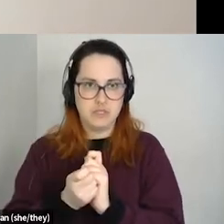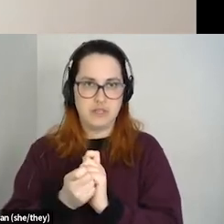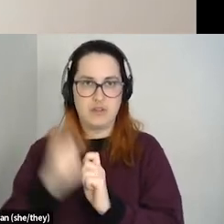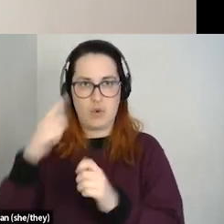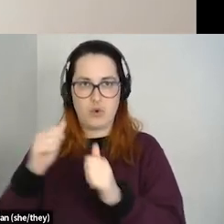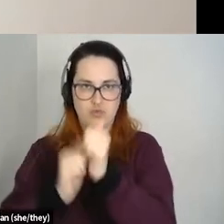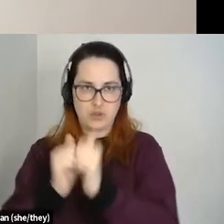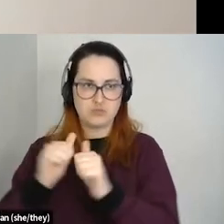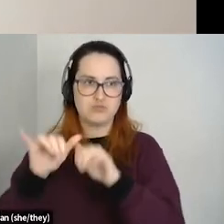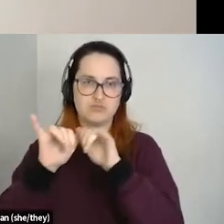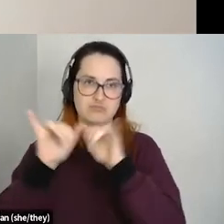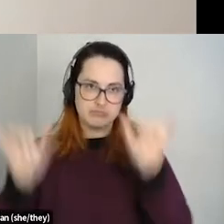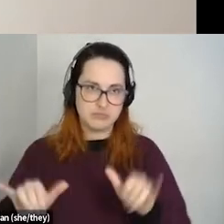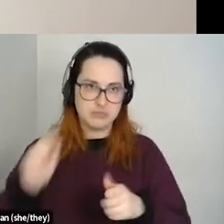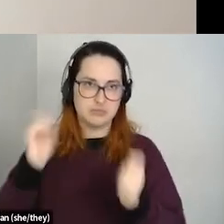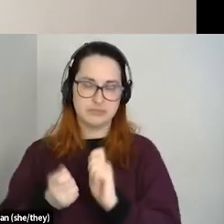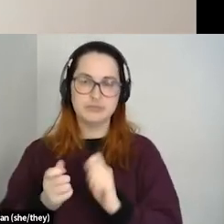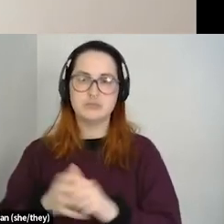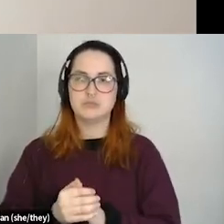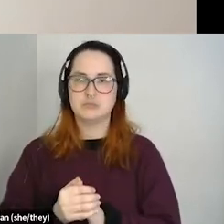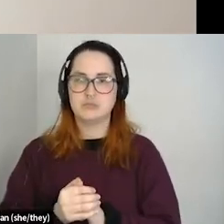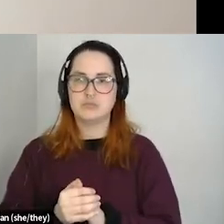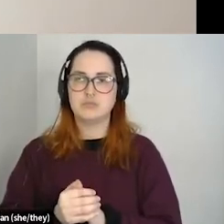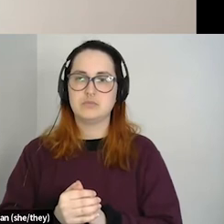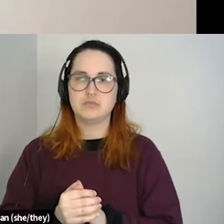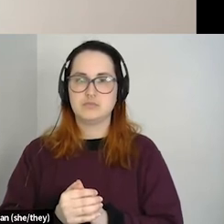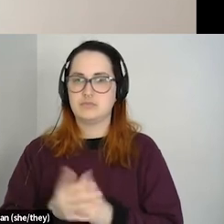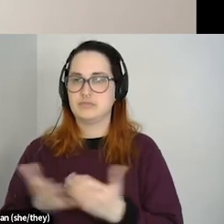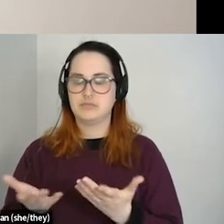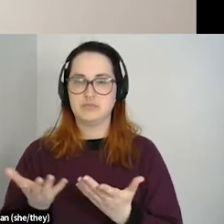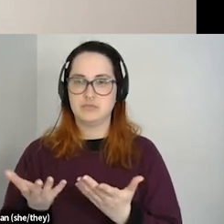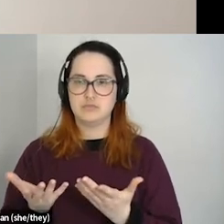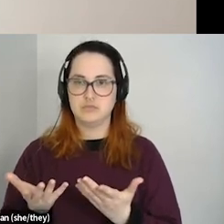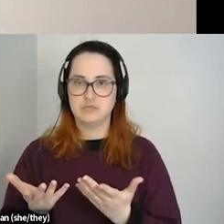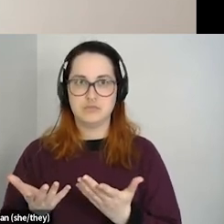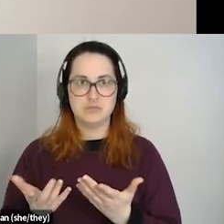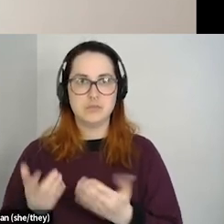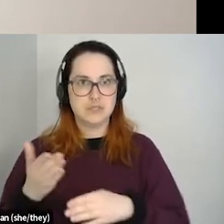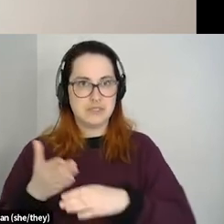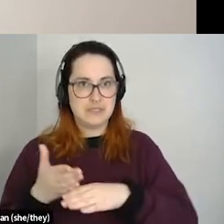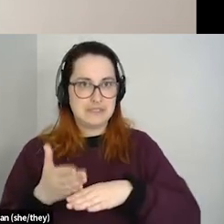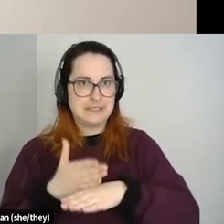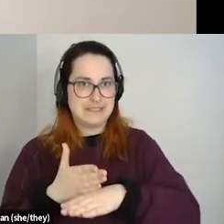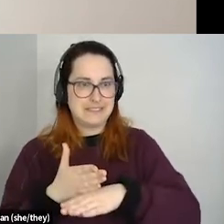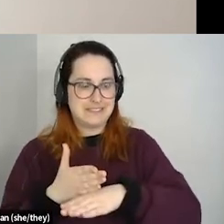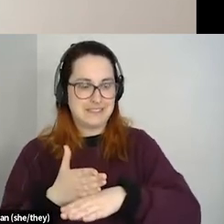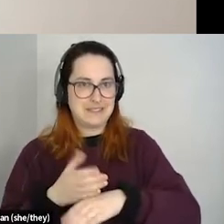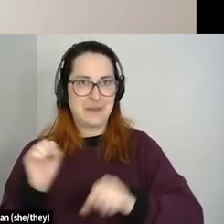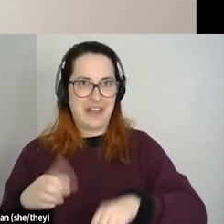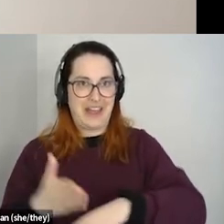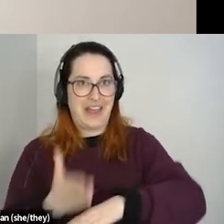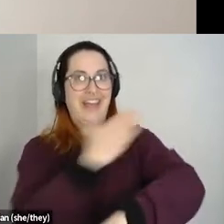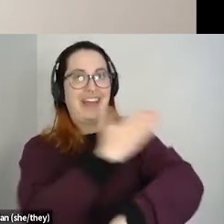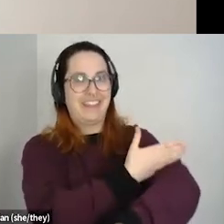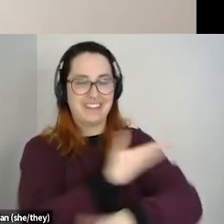around healthcare in Nova Scotia. Um, which I think are like, we, we've got a long way to go. Uh, so there's a lot of work to do. I